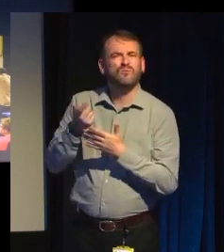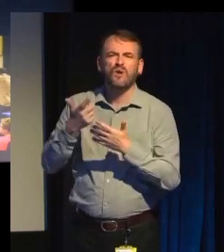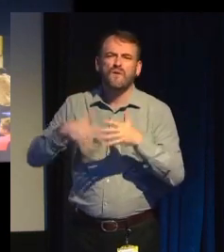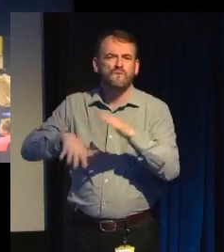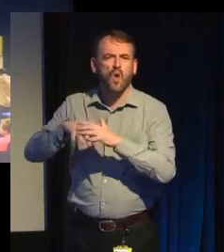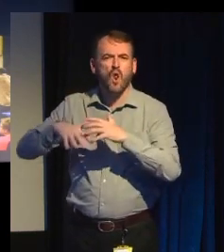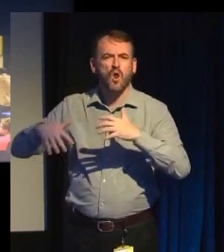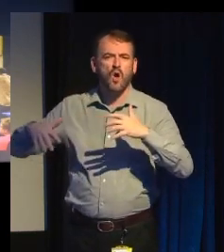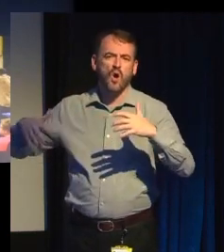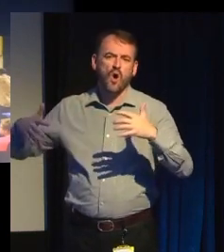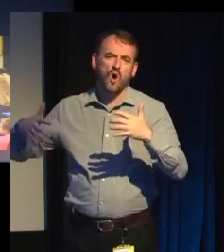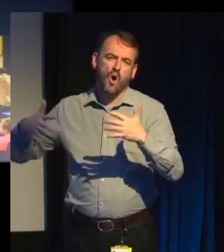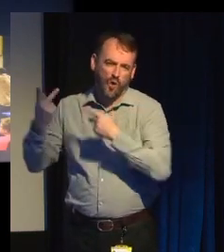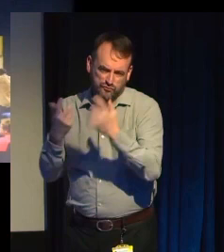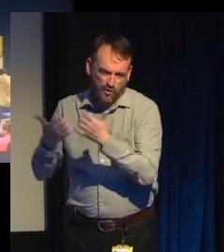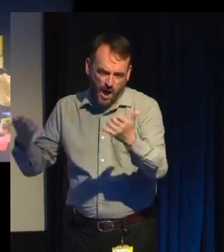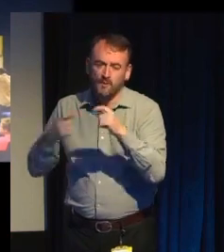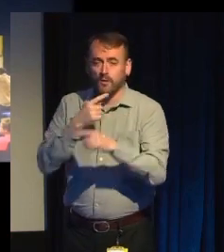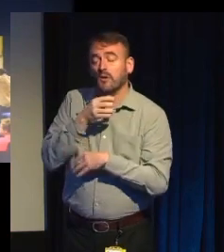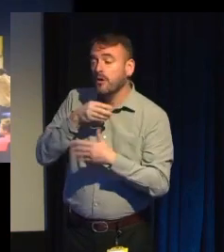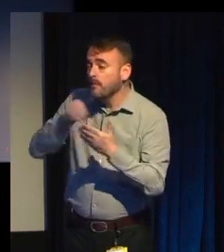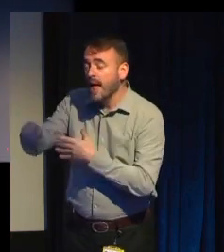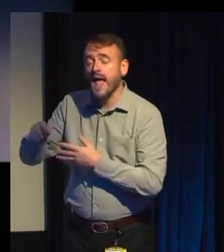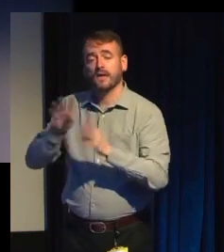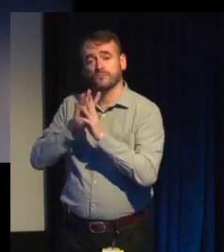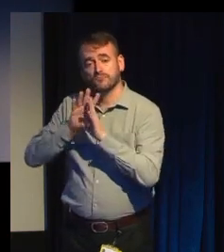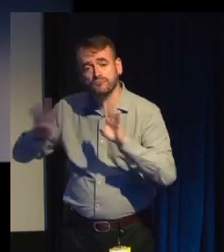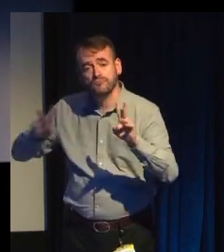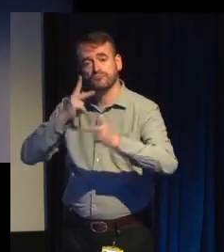Cambridge Singers, so that's kind of fancy in its own way.